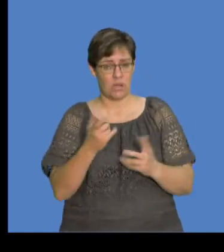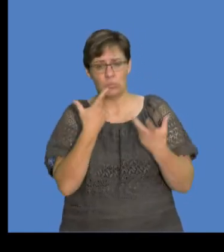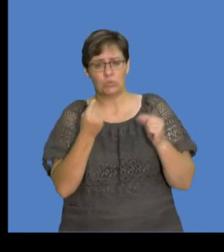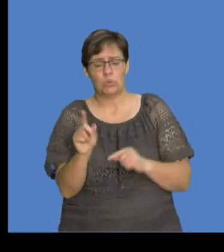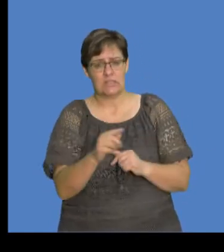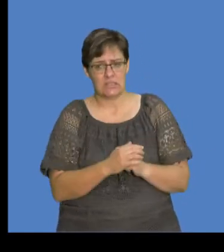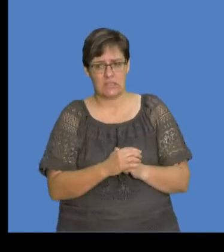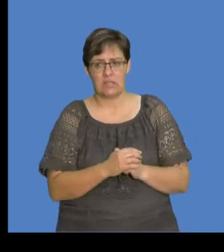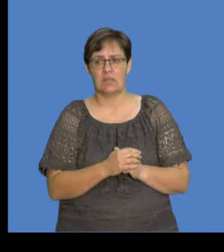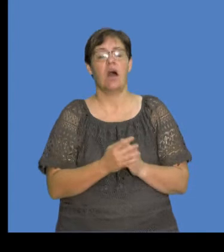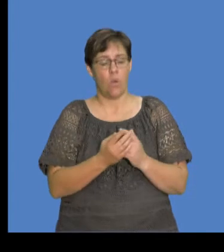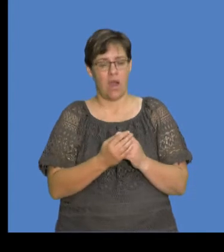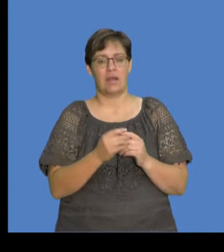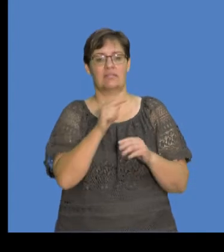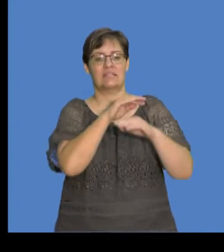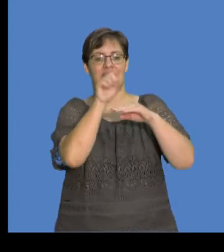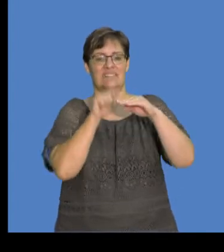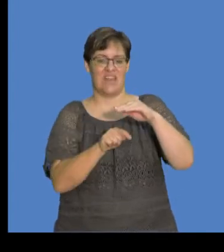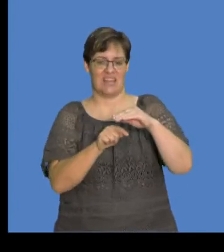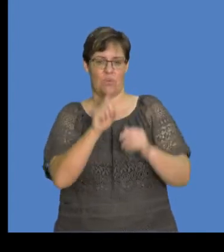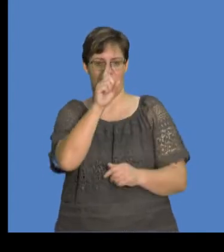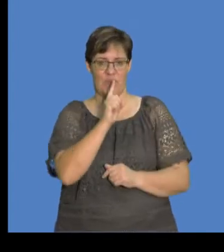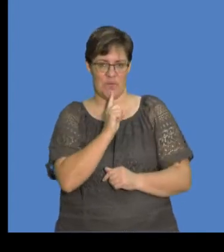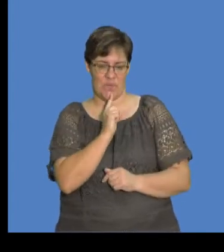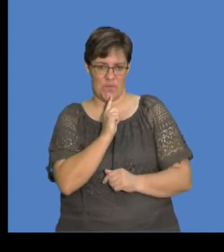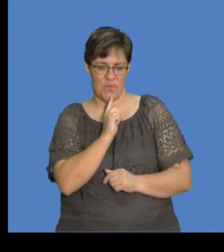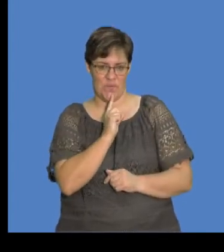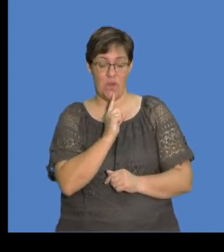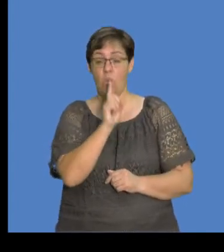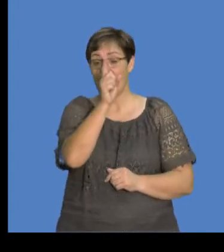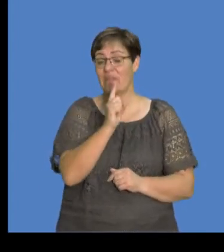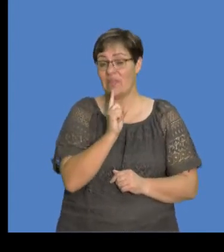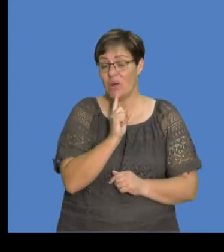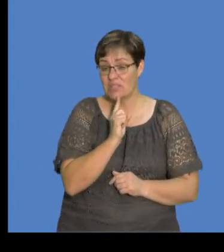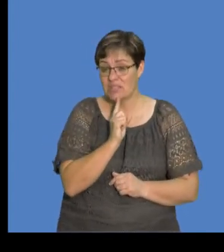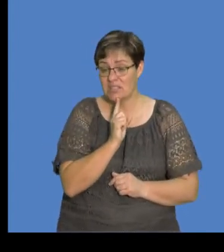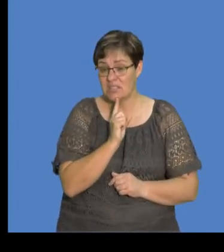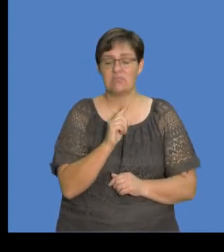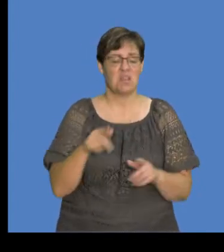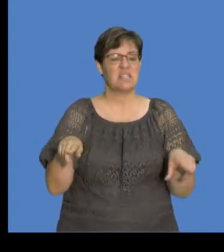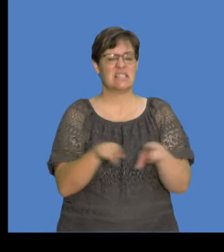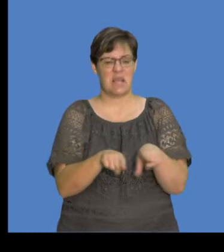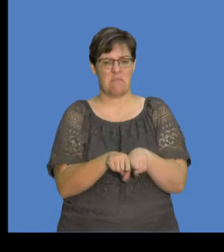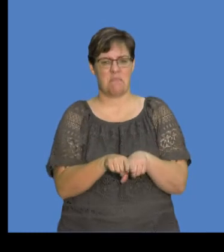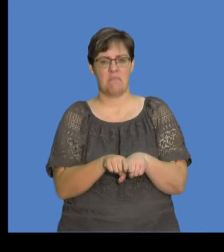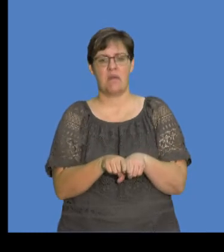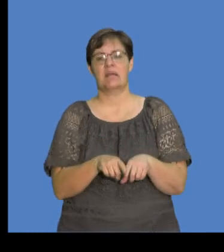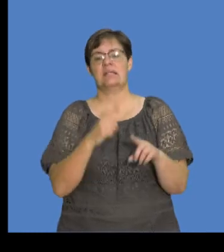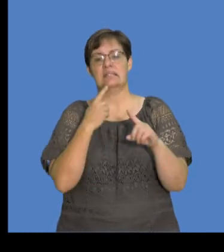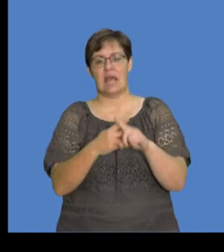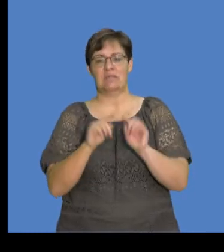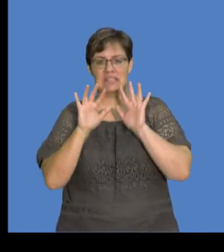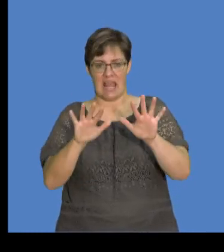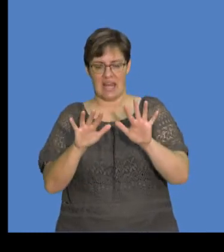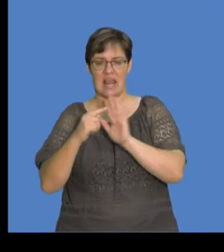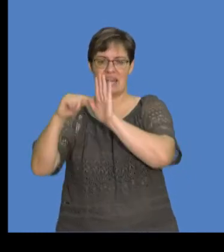to coulombs, what do we do? We divide by 1,000, okay? So if we divide by 1,000, it's as good